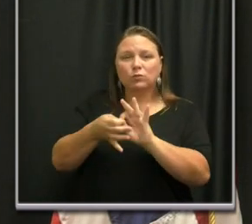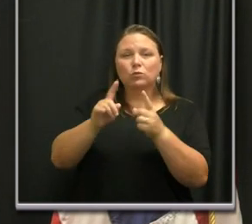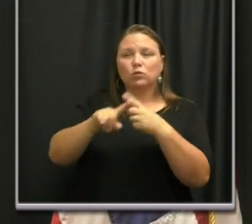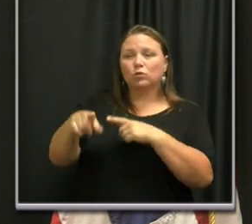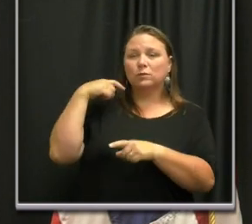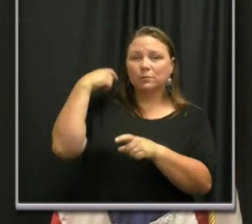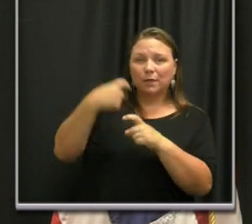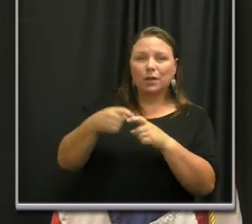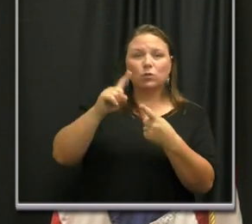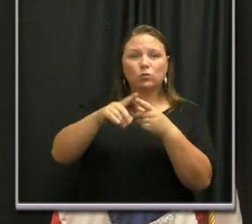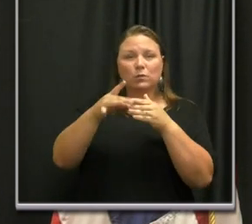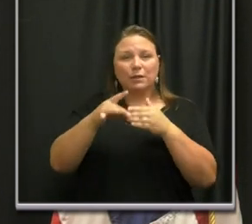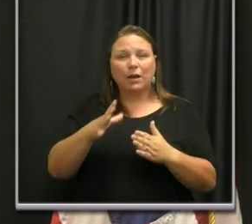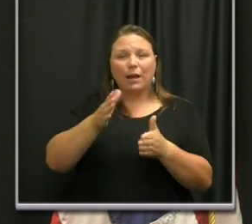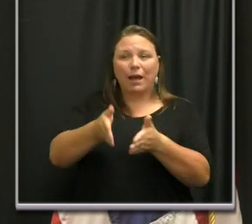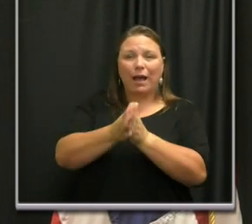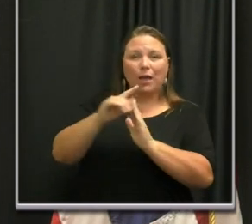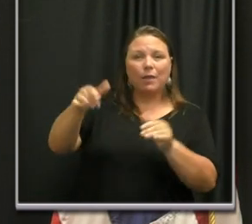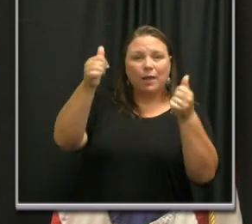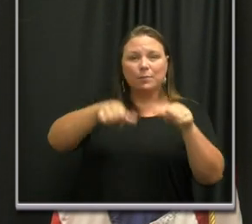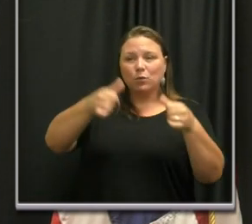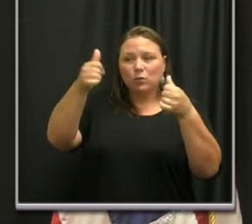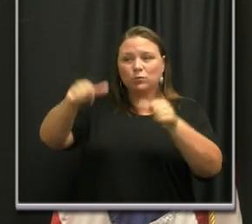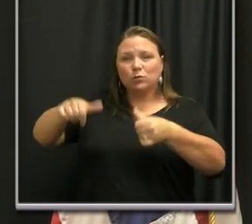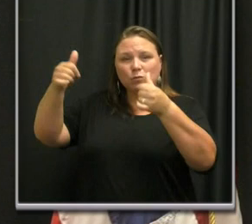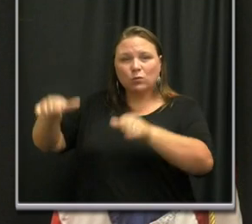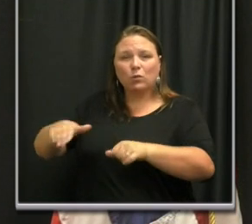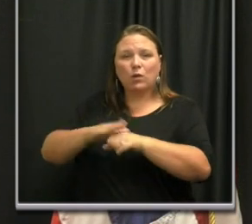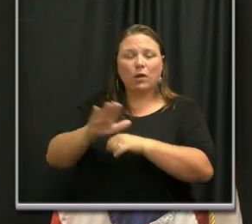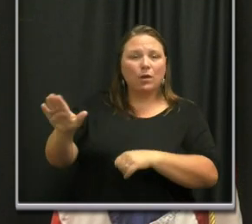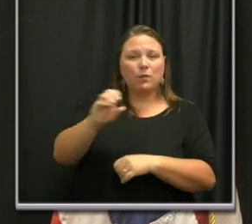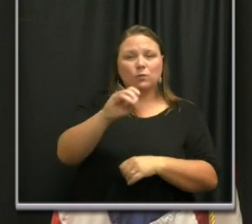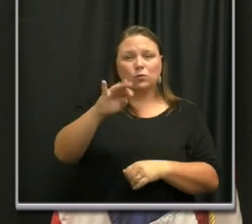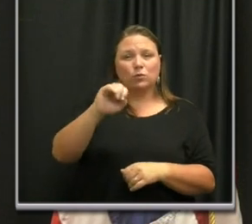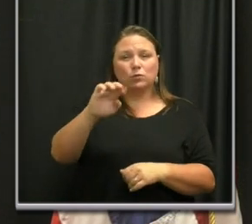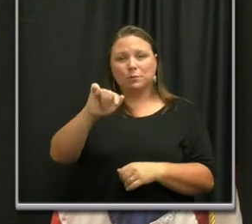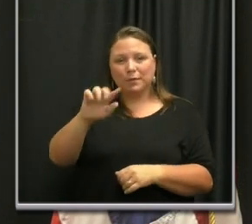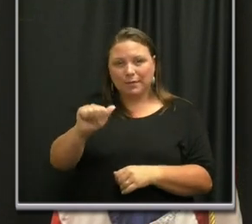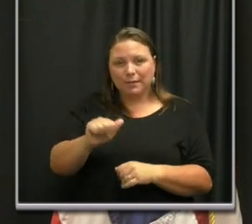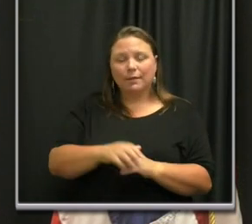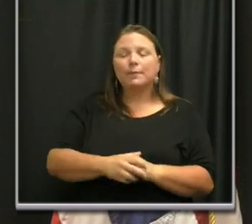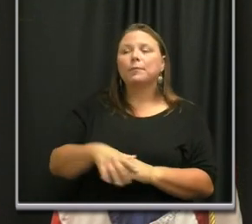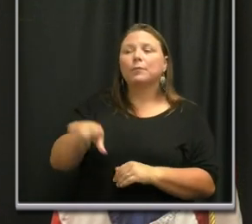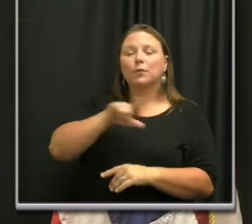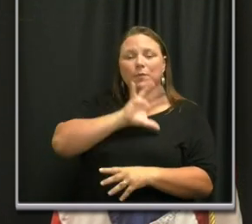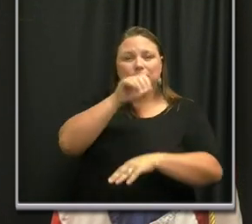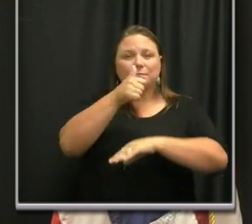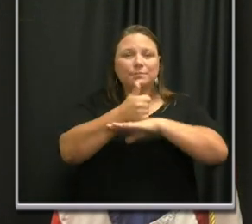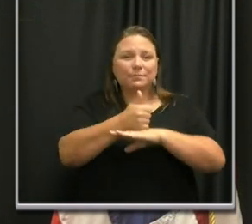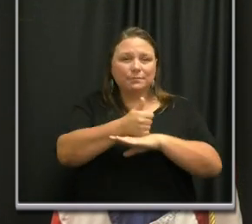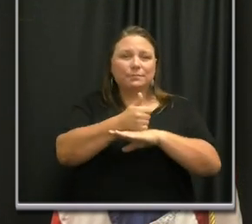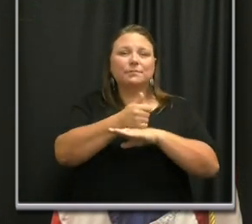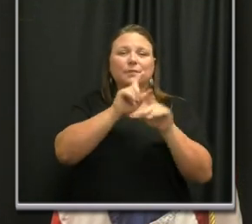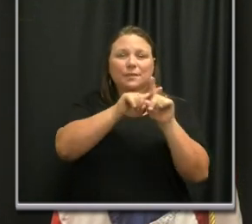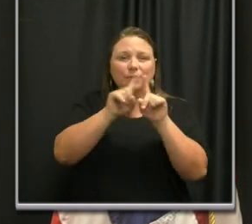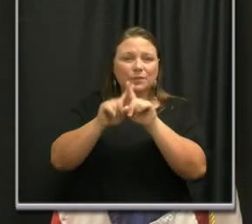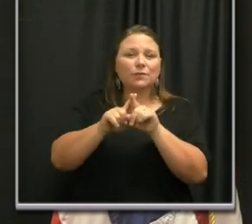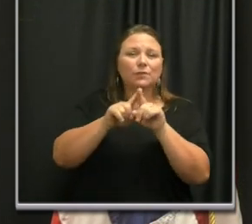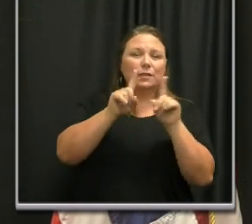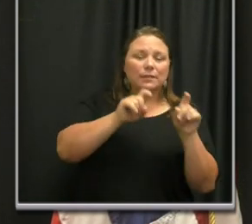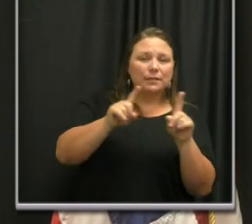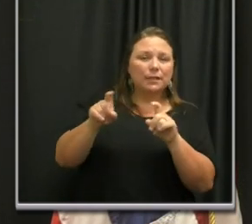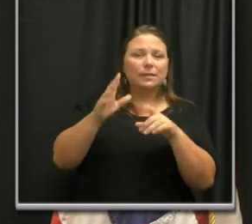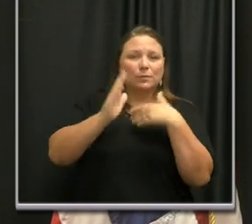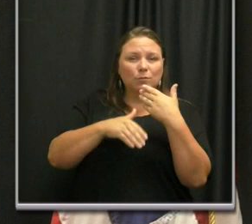leaders and ask that they post on their social media. We created instructional videos and testing center process in multiple